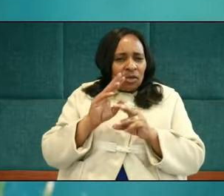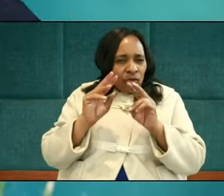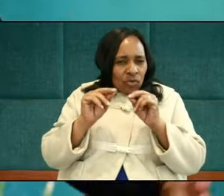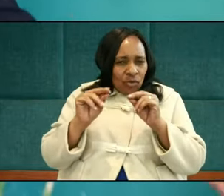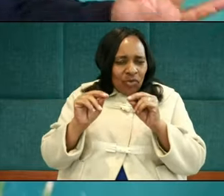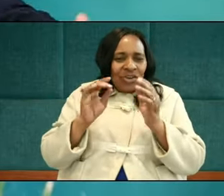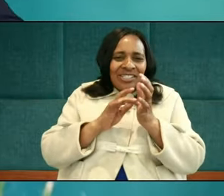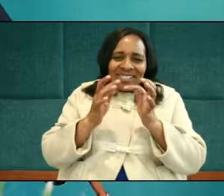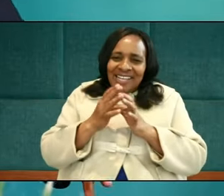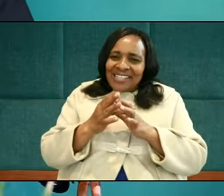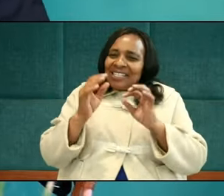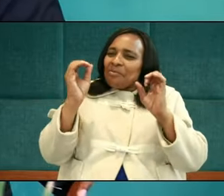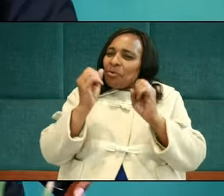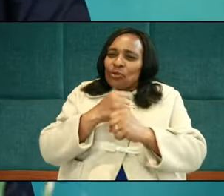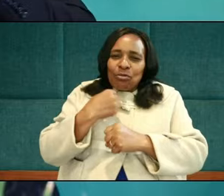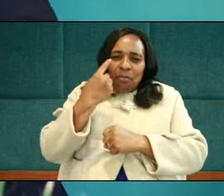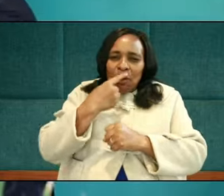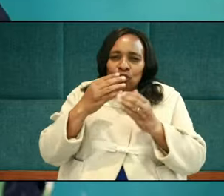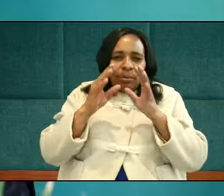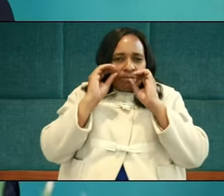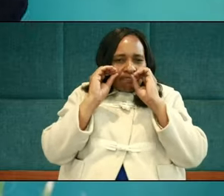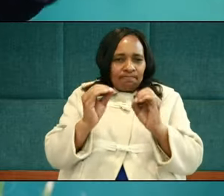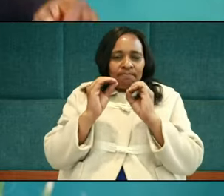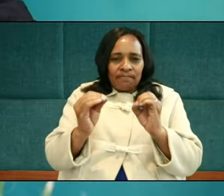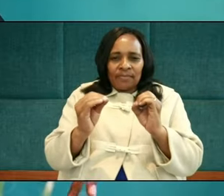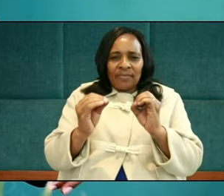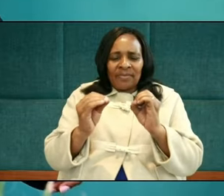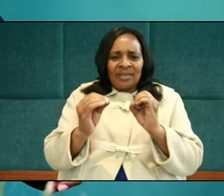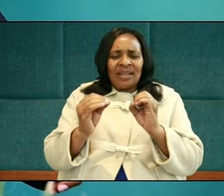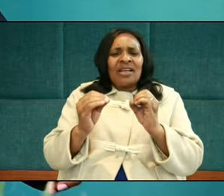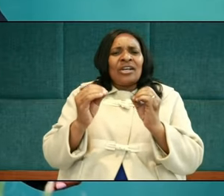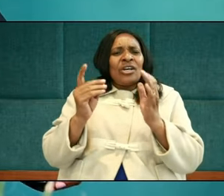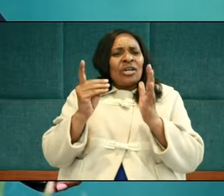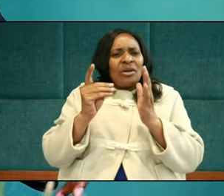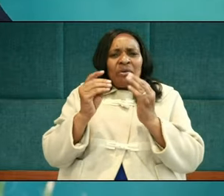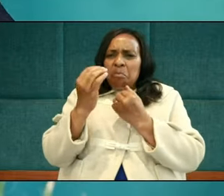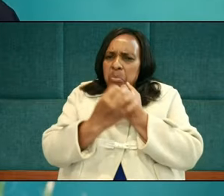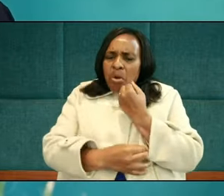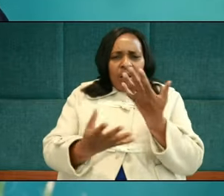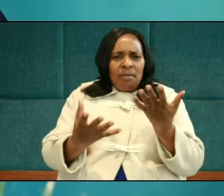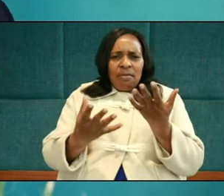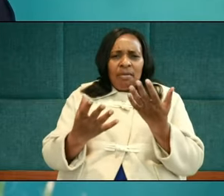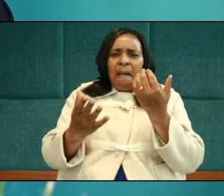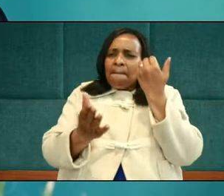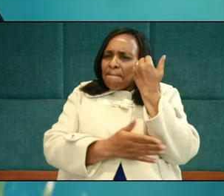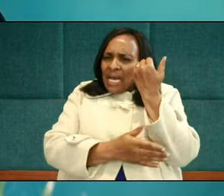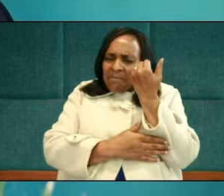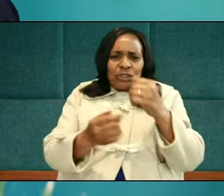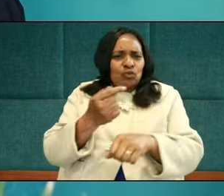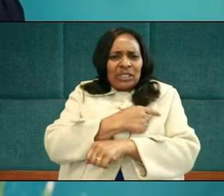did not issue threats. though he was being mistreated. But you know what? He entrusted